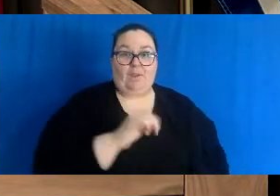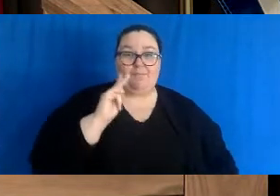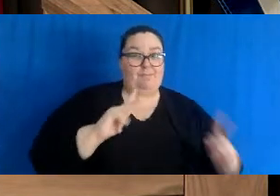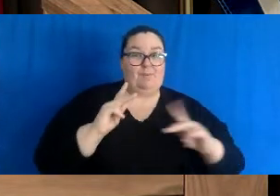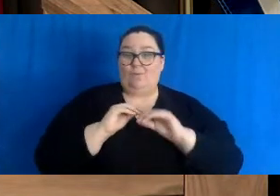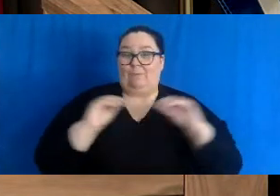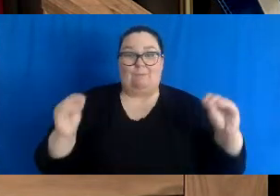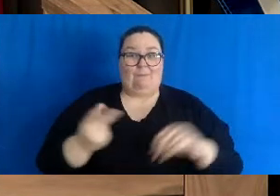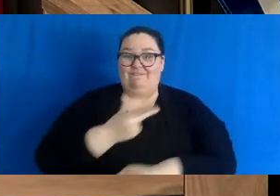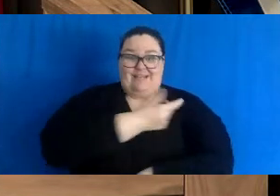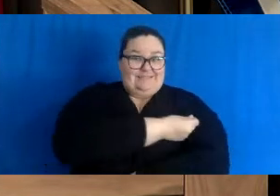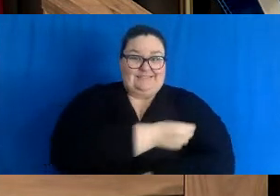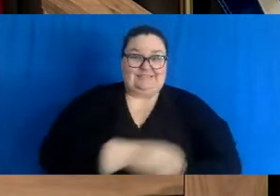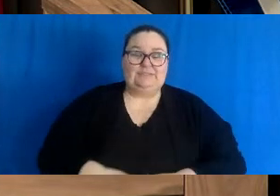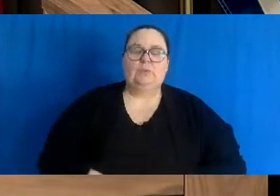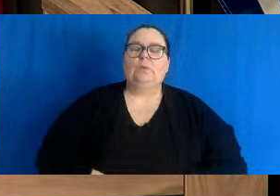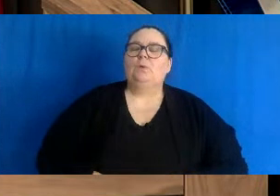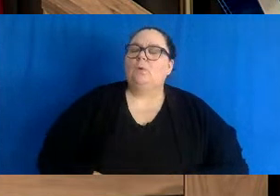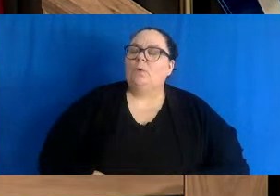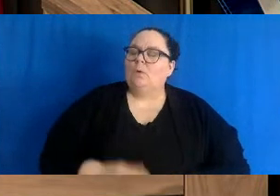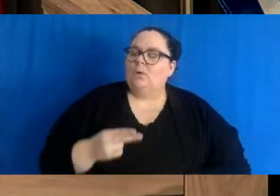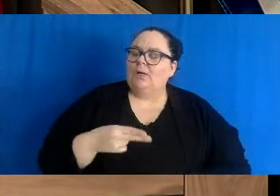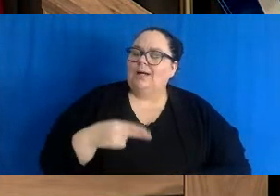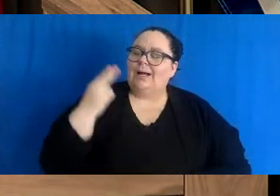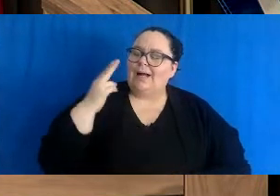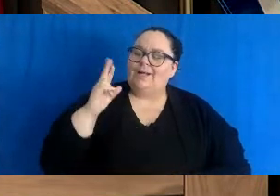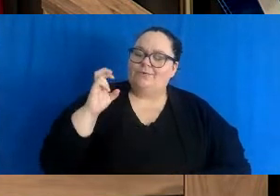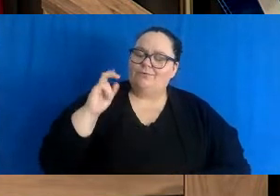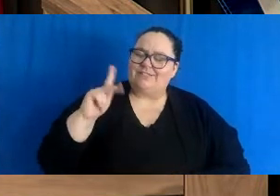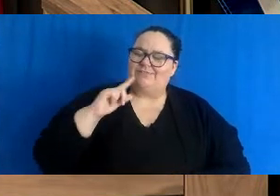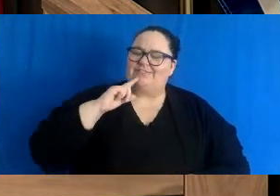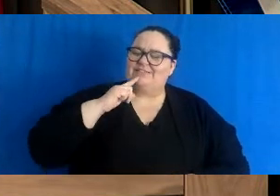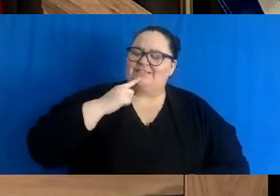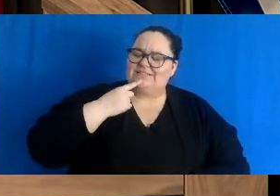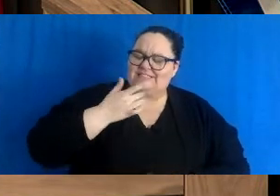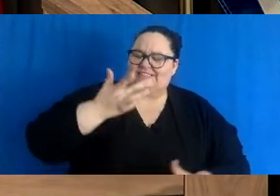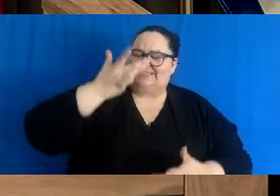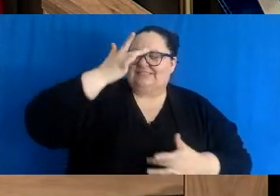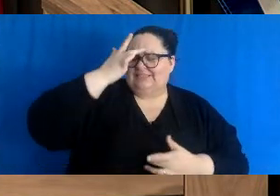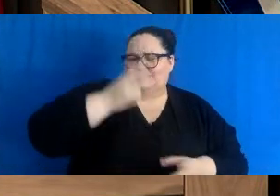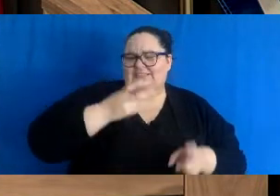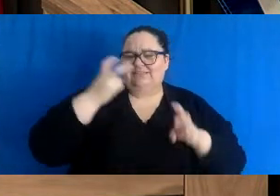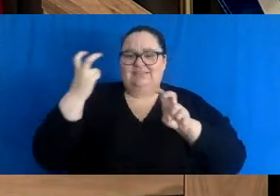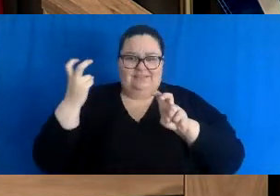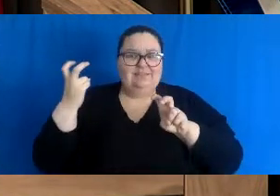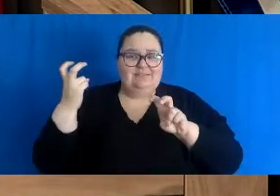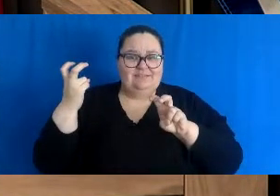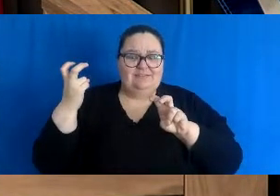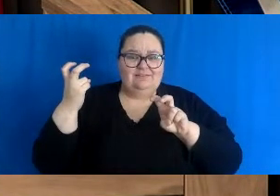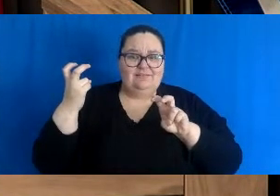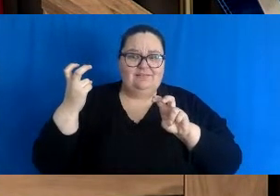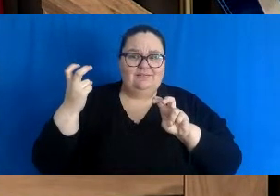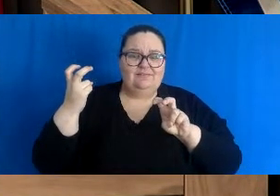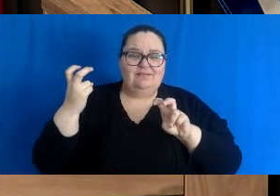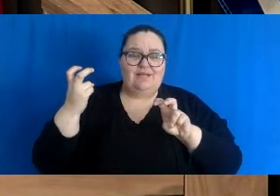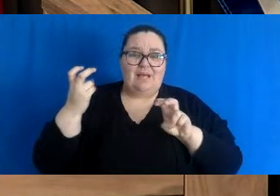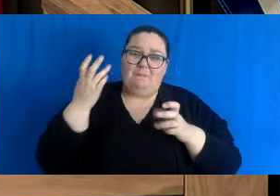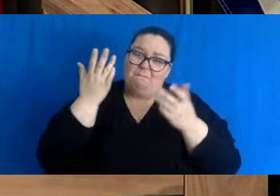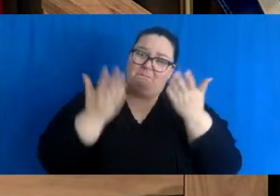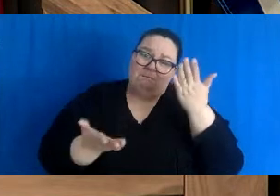are so much more likely to be impacted negatively and even death